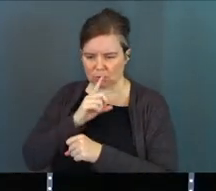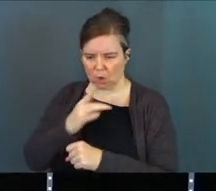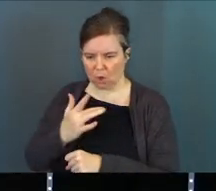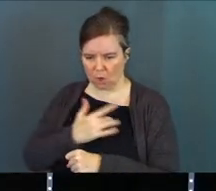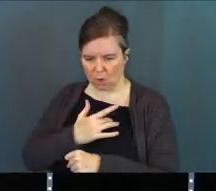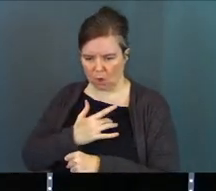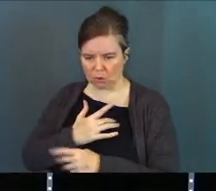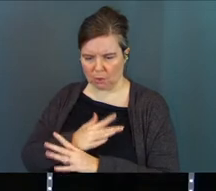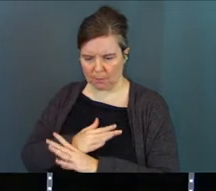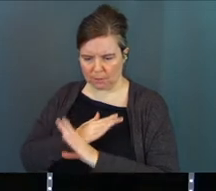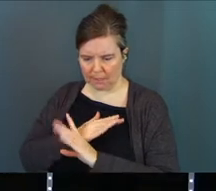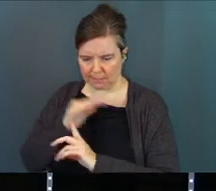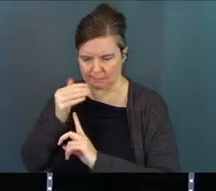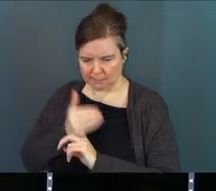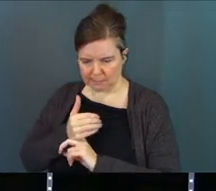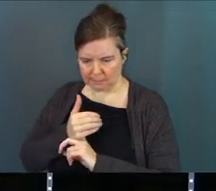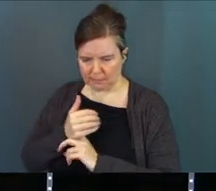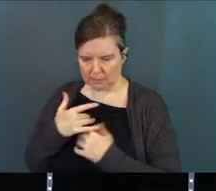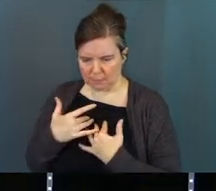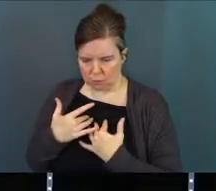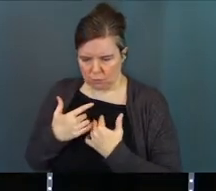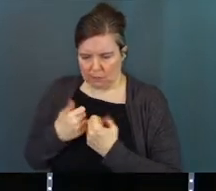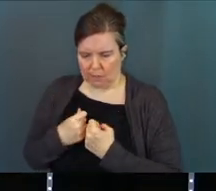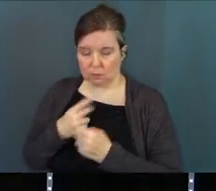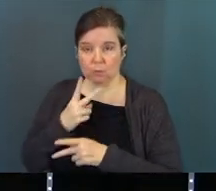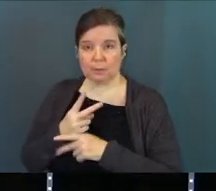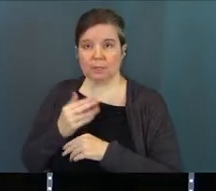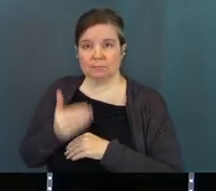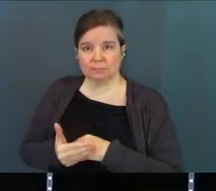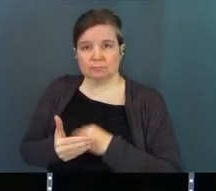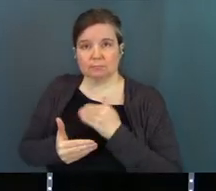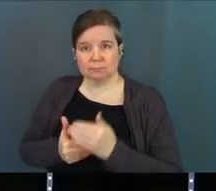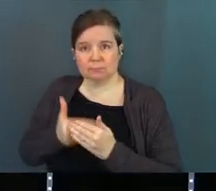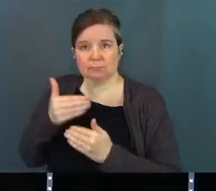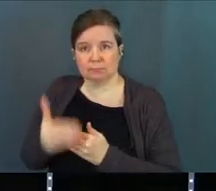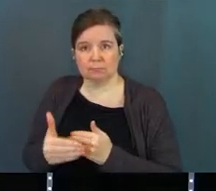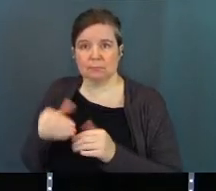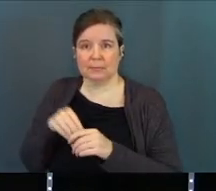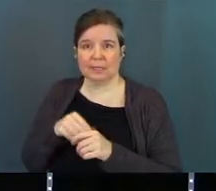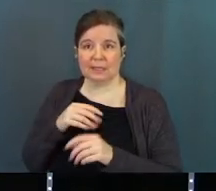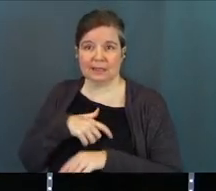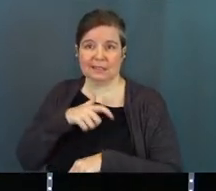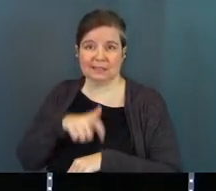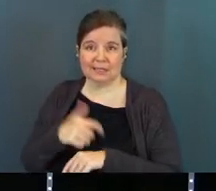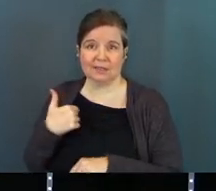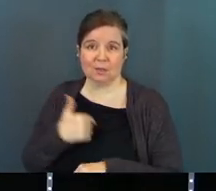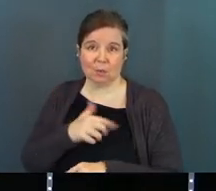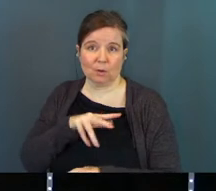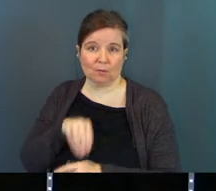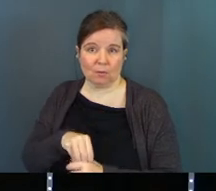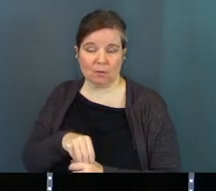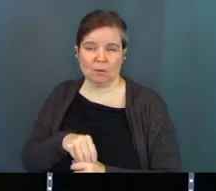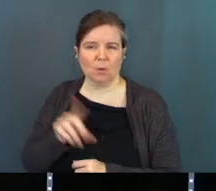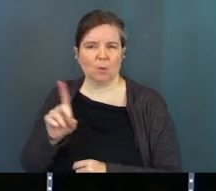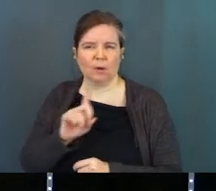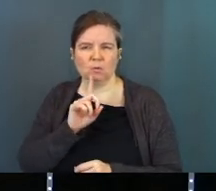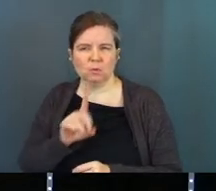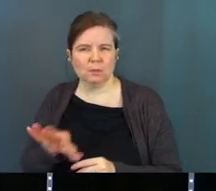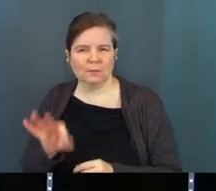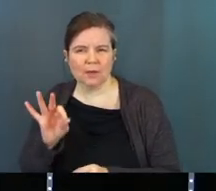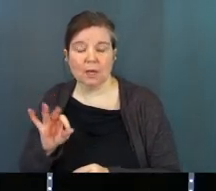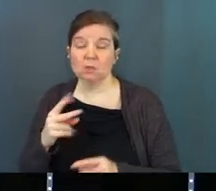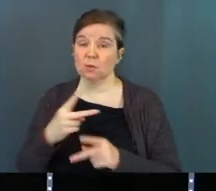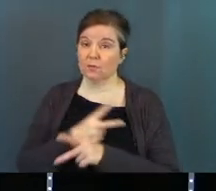sure that our hearts are protected, that they're being strengthened so that we can keep moving forward in the seasons that we're in? Where is it truly found?